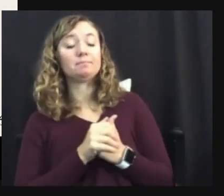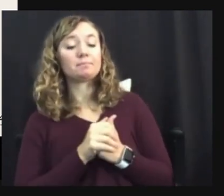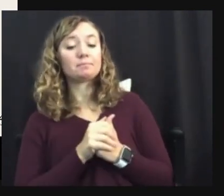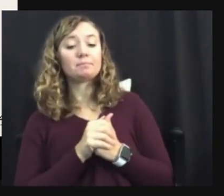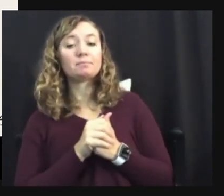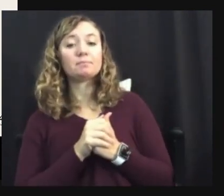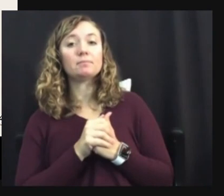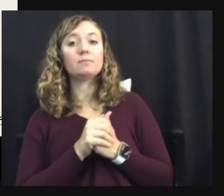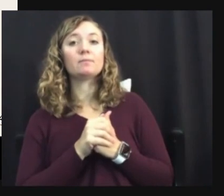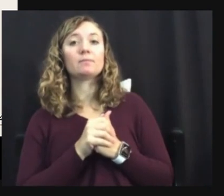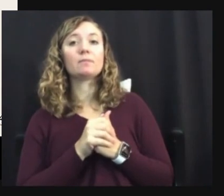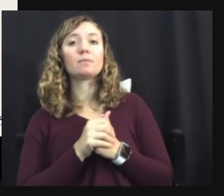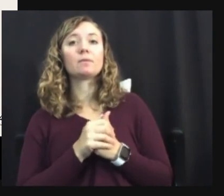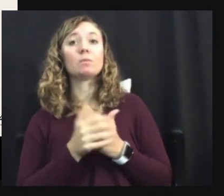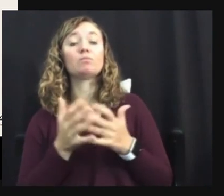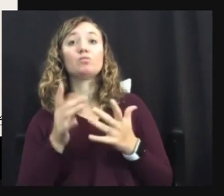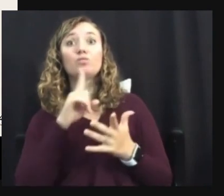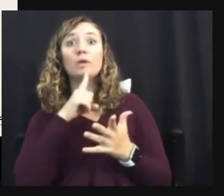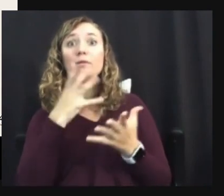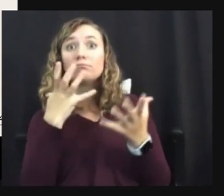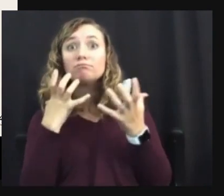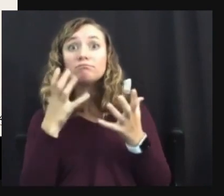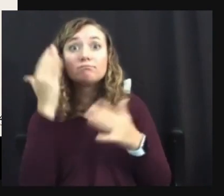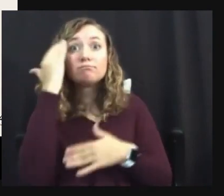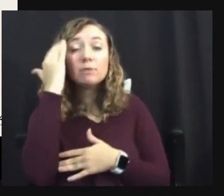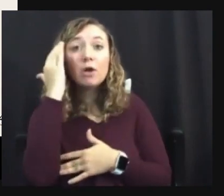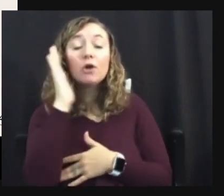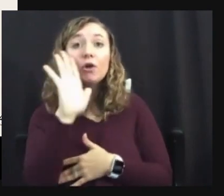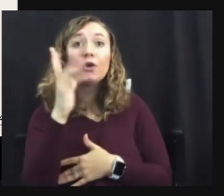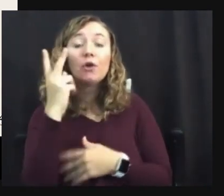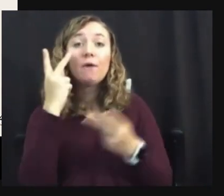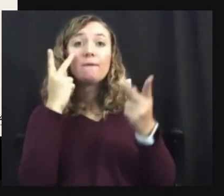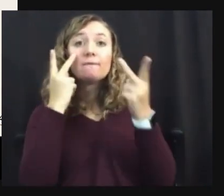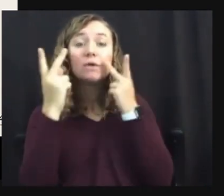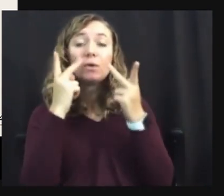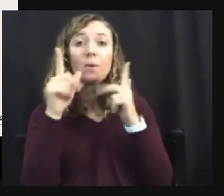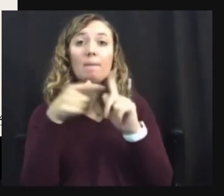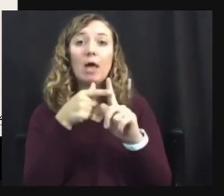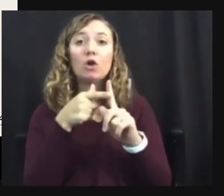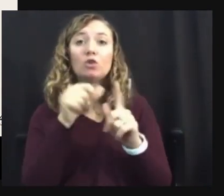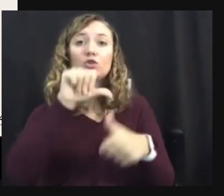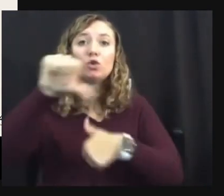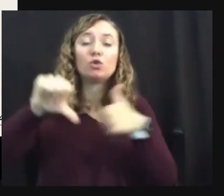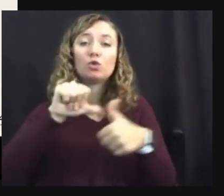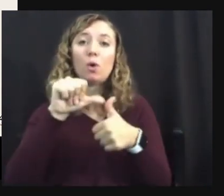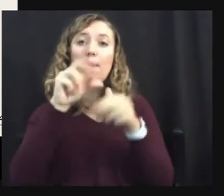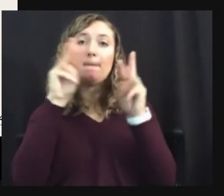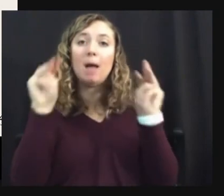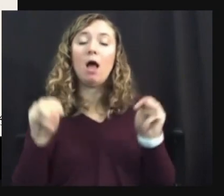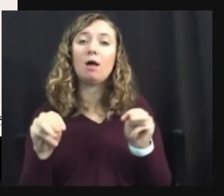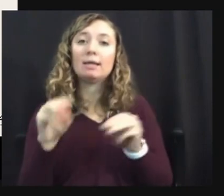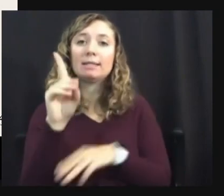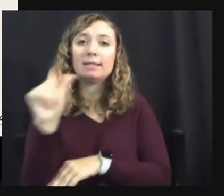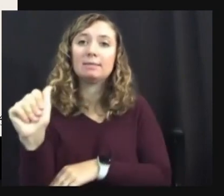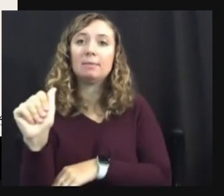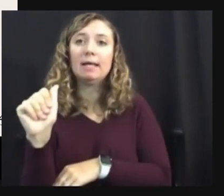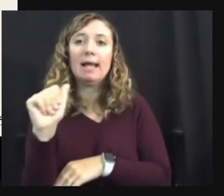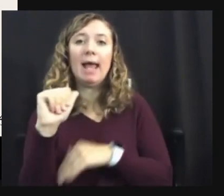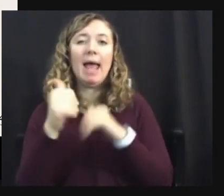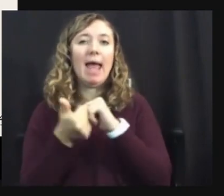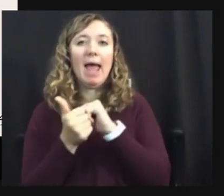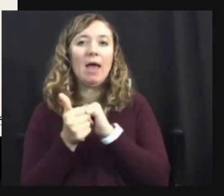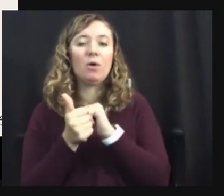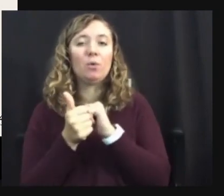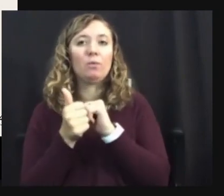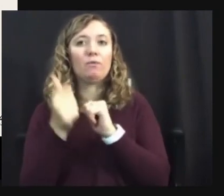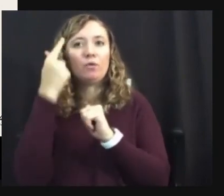I would love to know your view of how to implement a social model of disability on a large scale in a K-12 schools with autistic